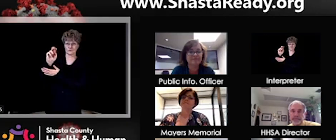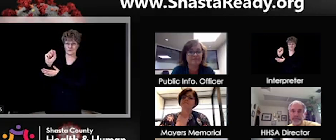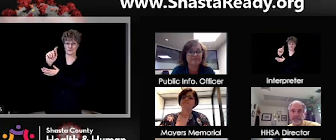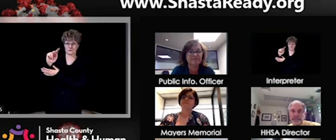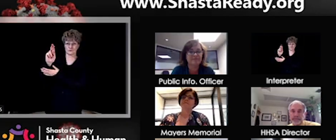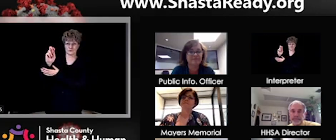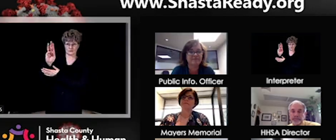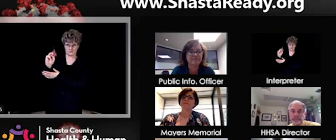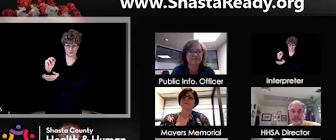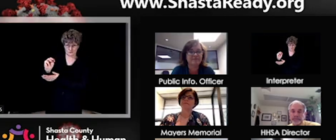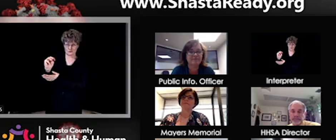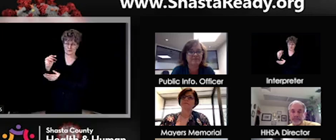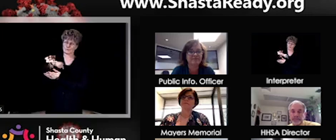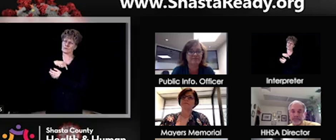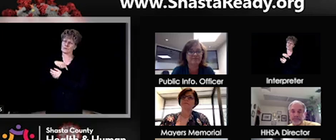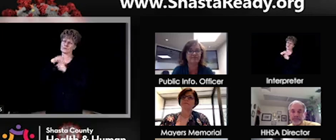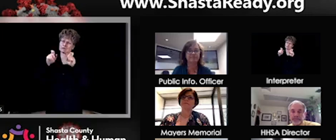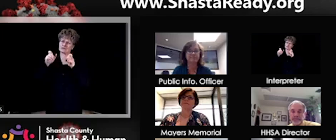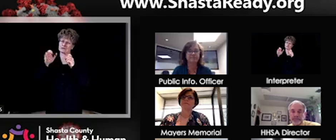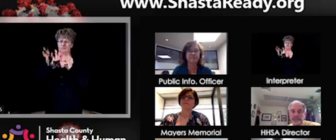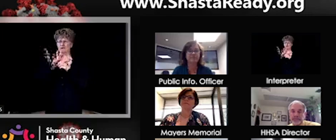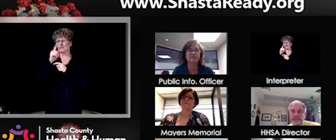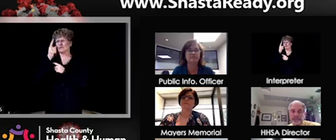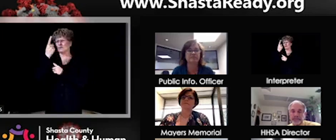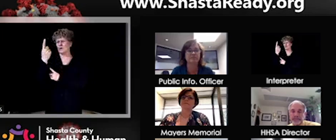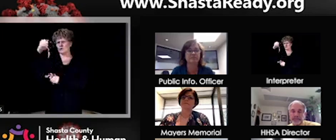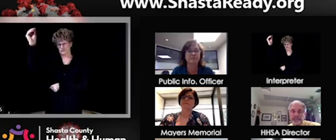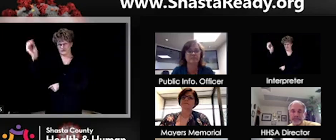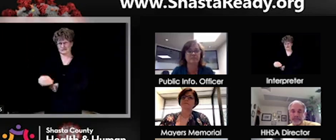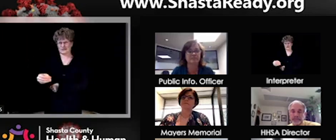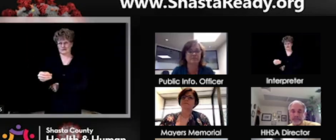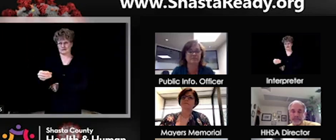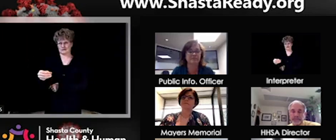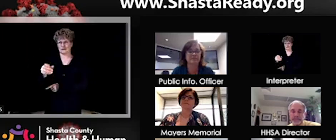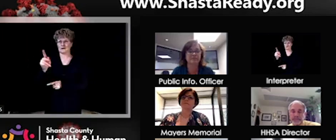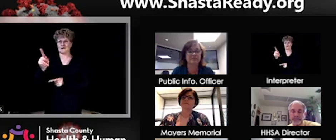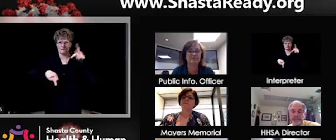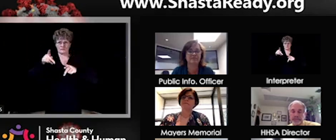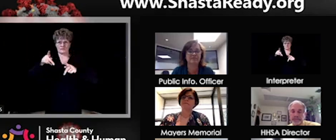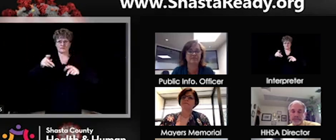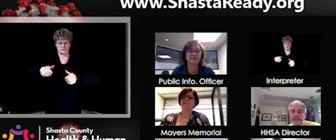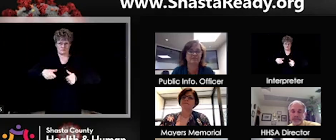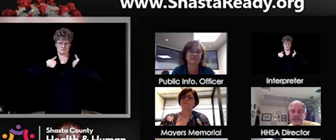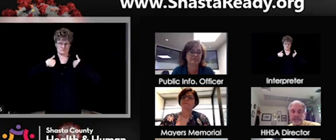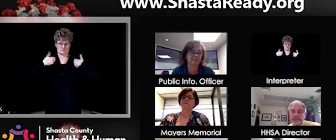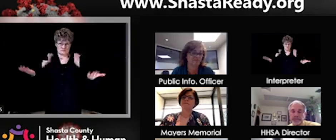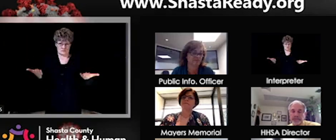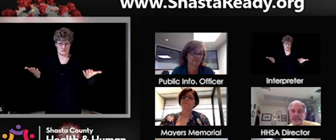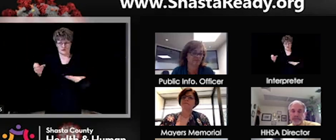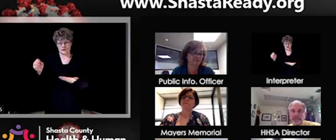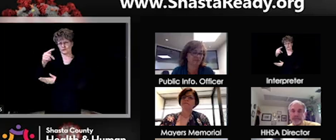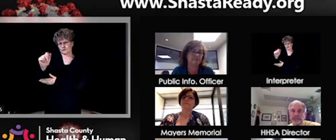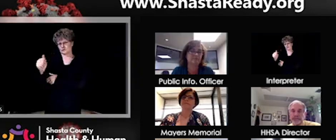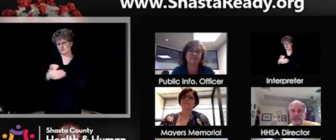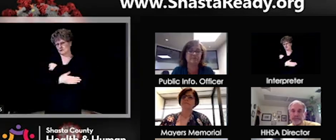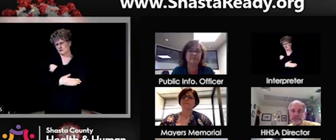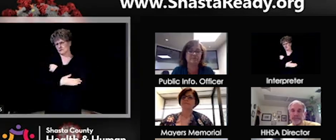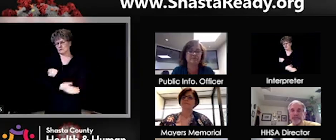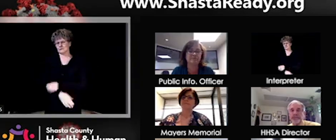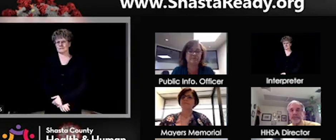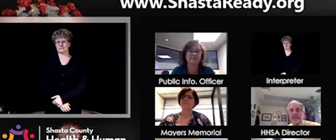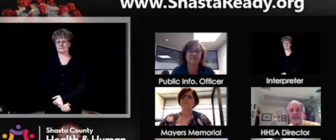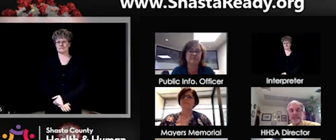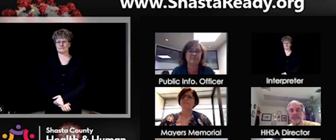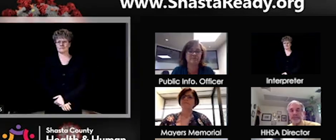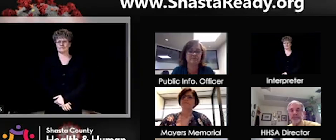per, about one percent of the population of Shasta County. Um, what, what percentage would you be comfortable